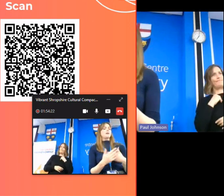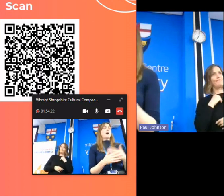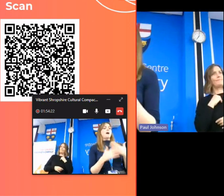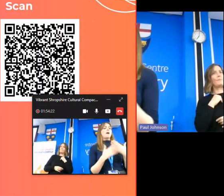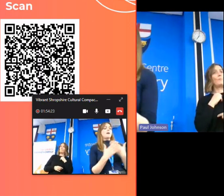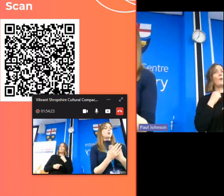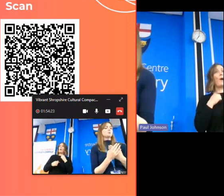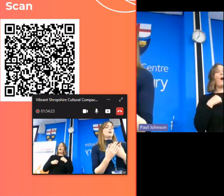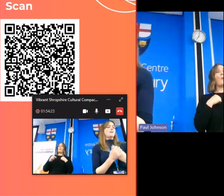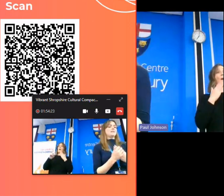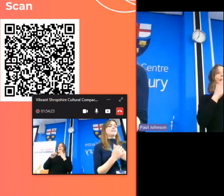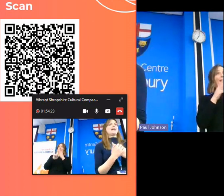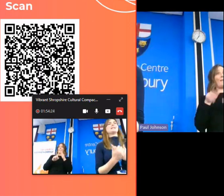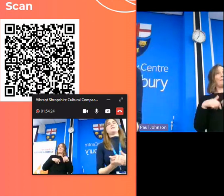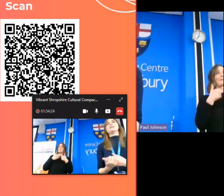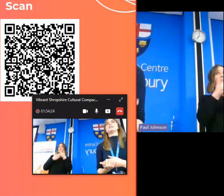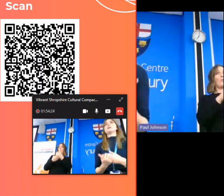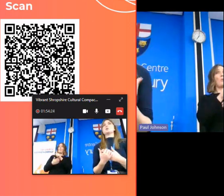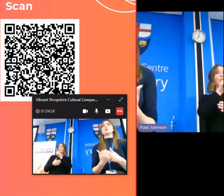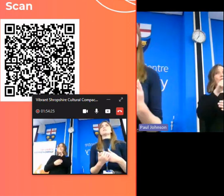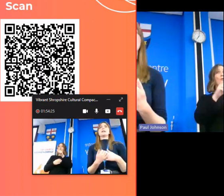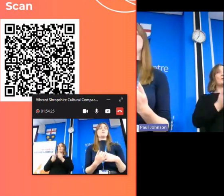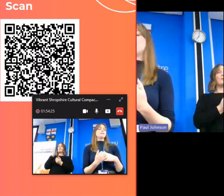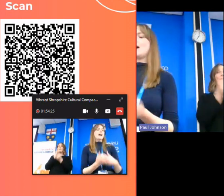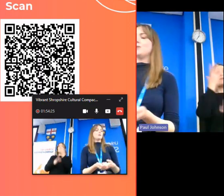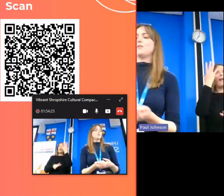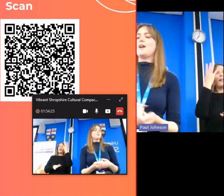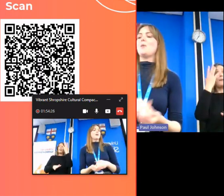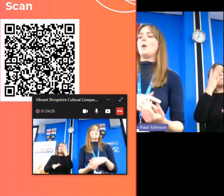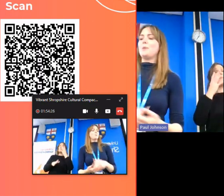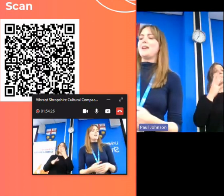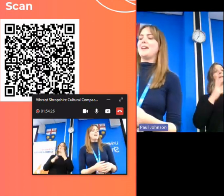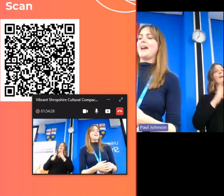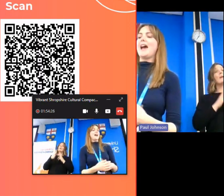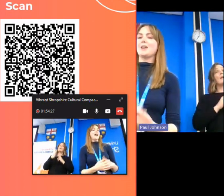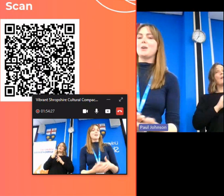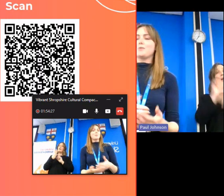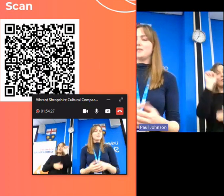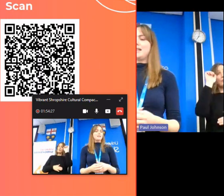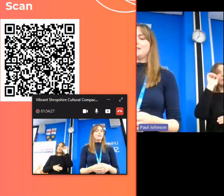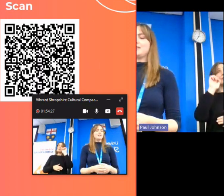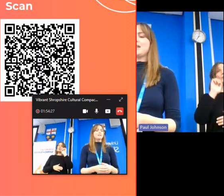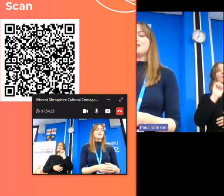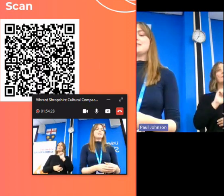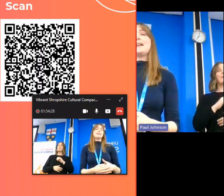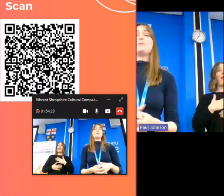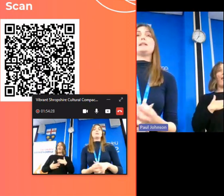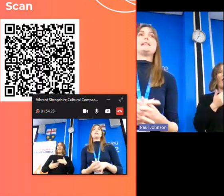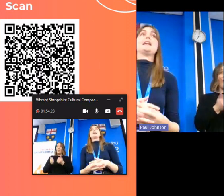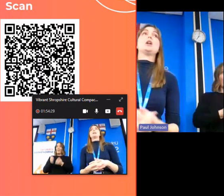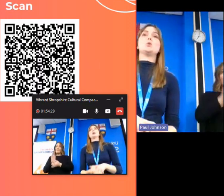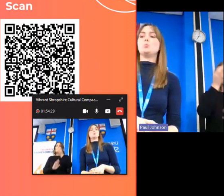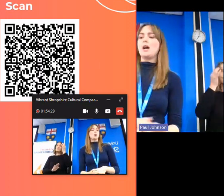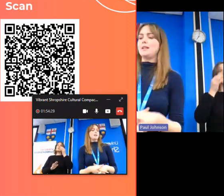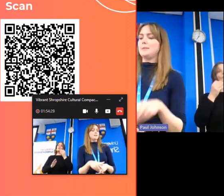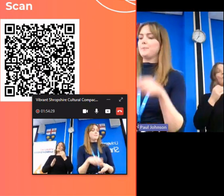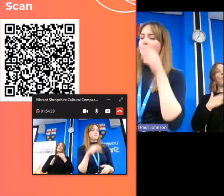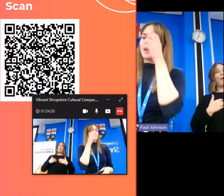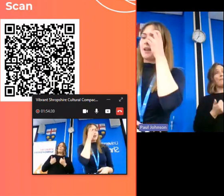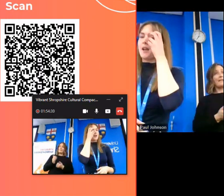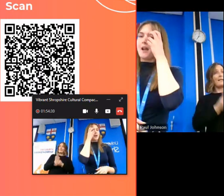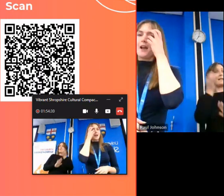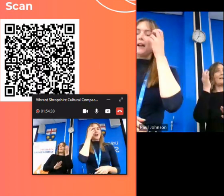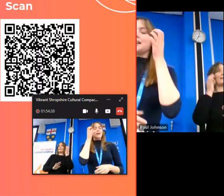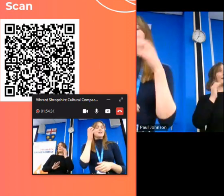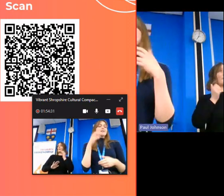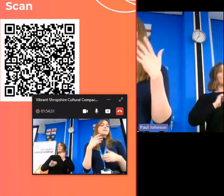support you to deliver cultural events and activities that increase the county's health well-being economic resilience sustainability and local pride